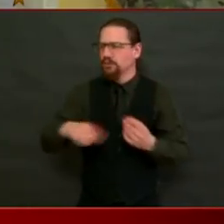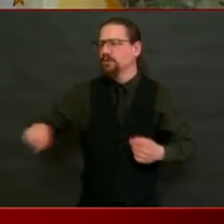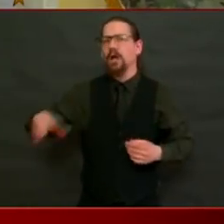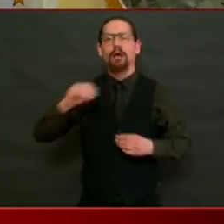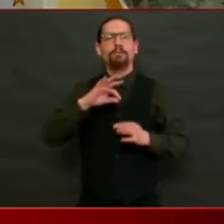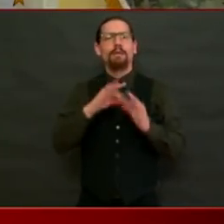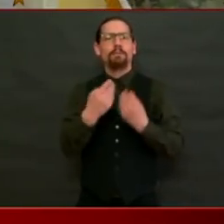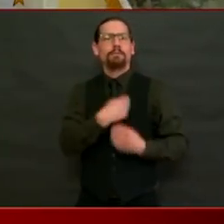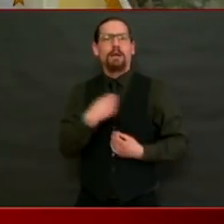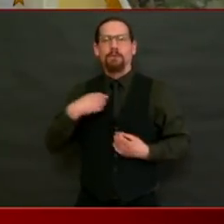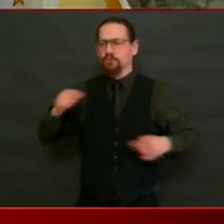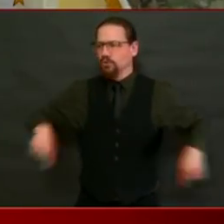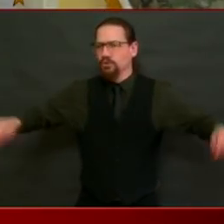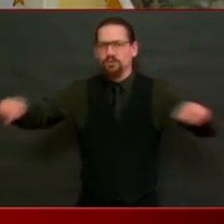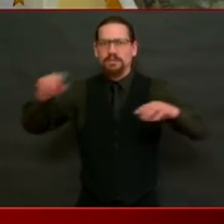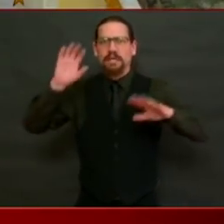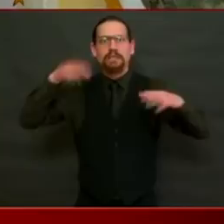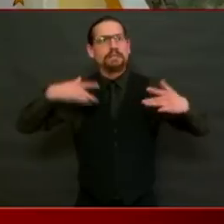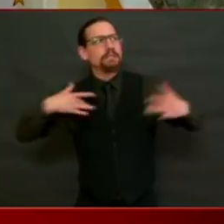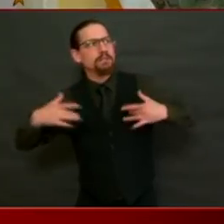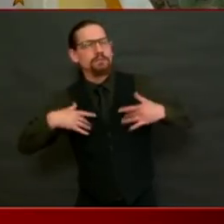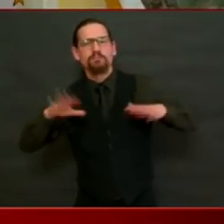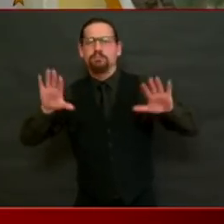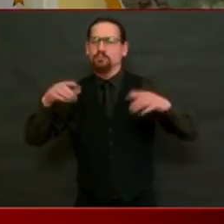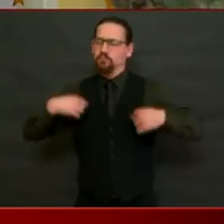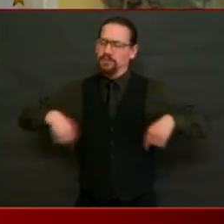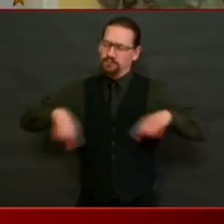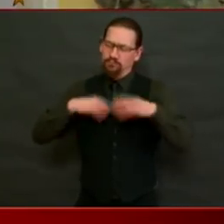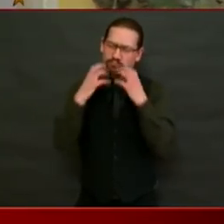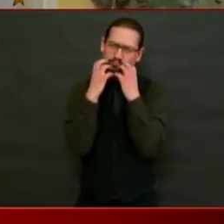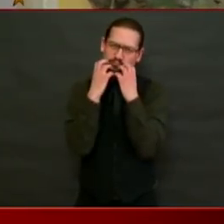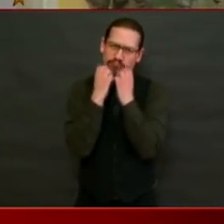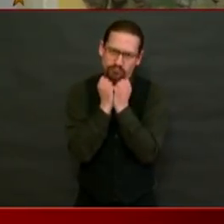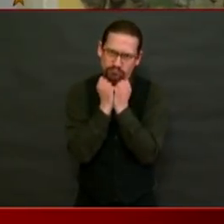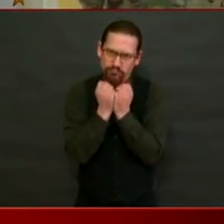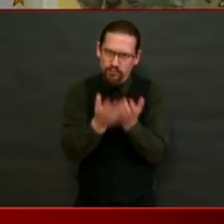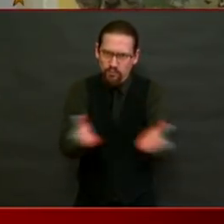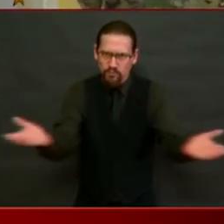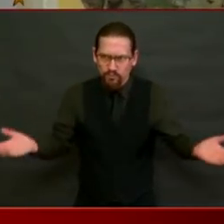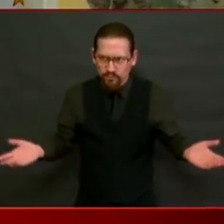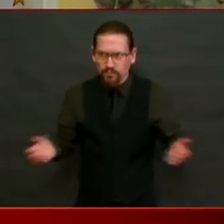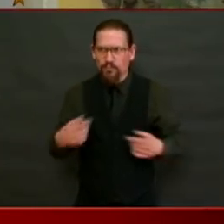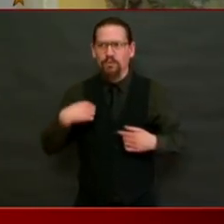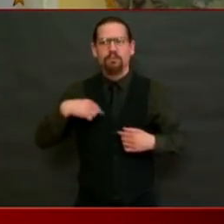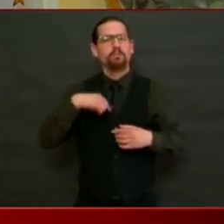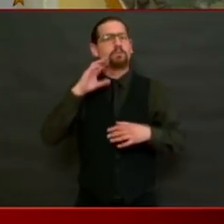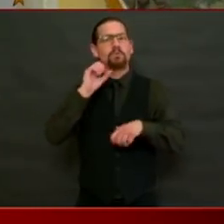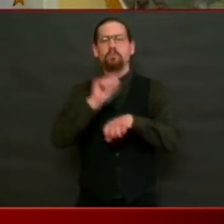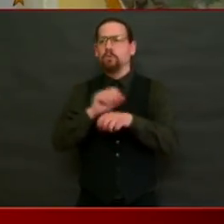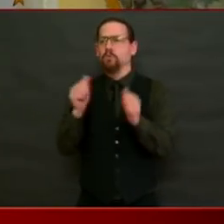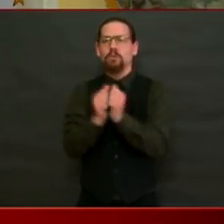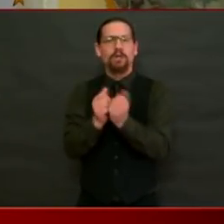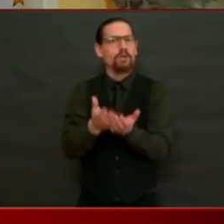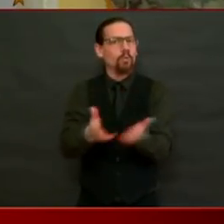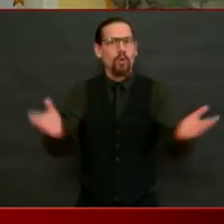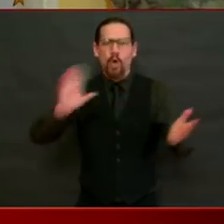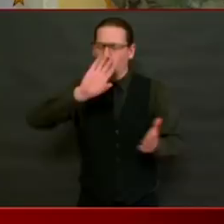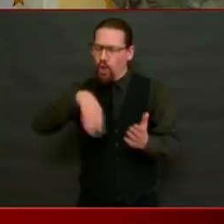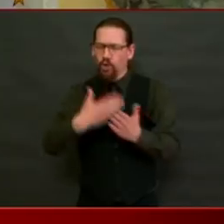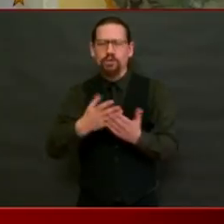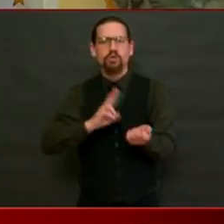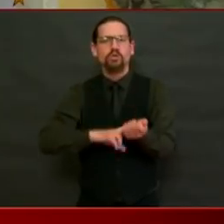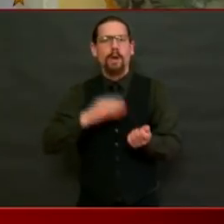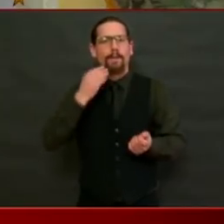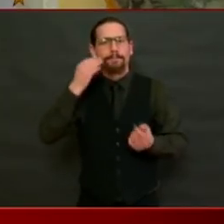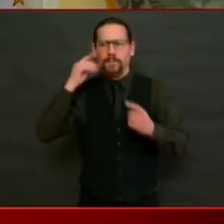work hard with the nursing homes, all of them, including Golden Crest and Oak Hill, to respond to this challenge.